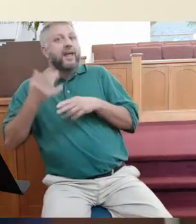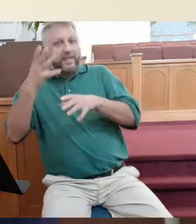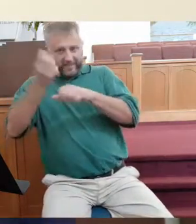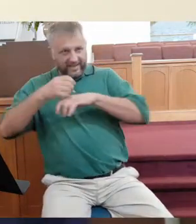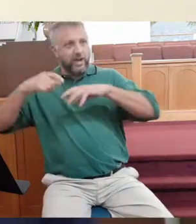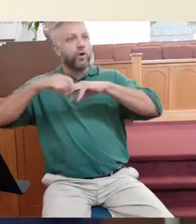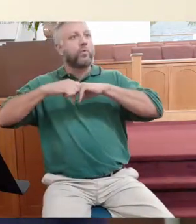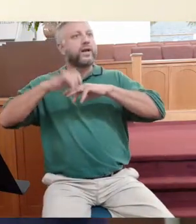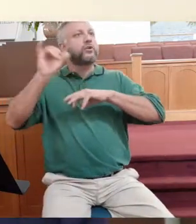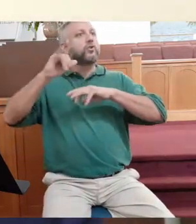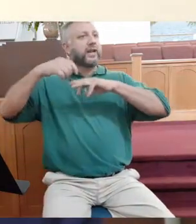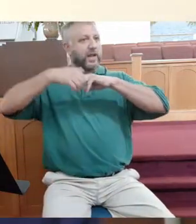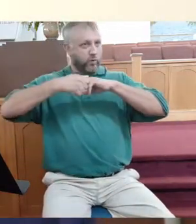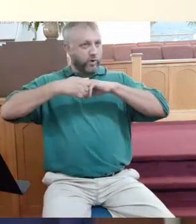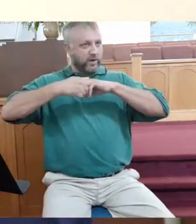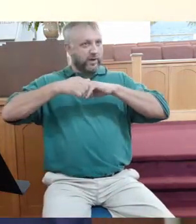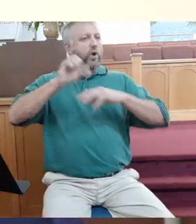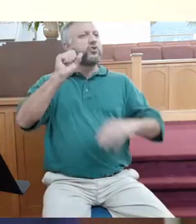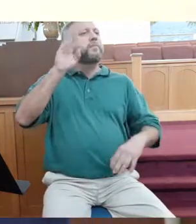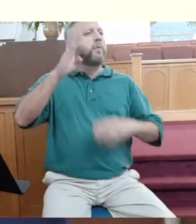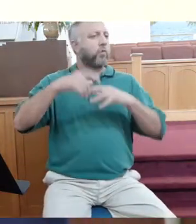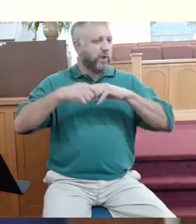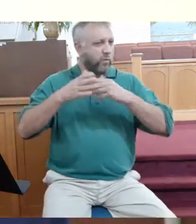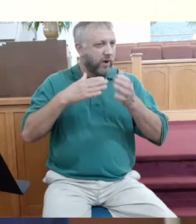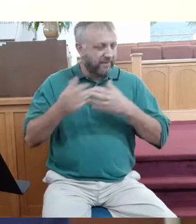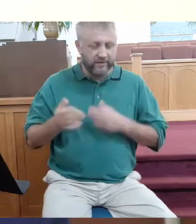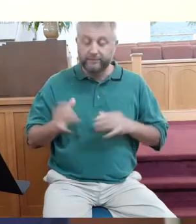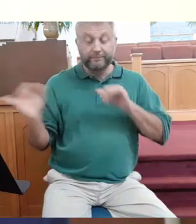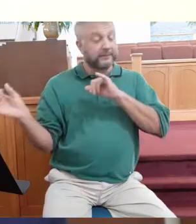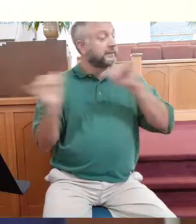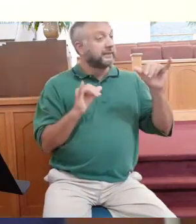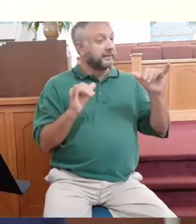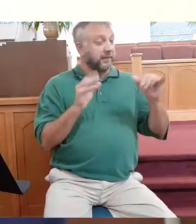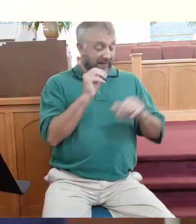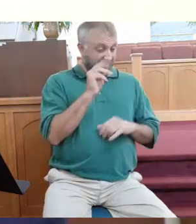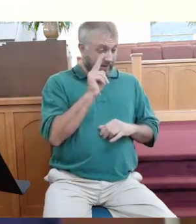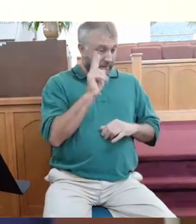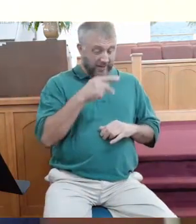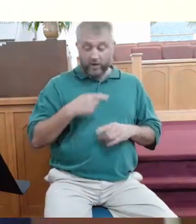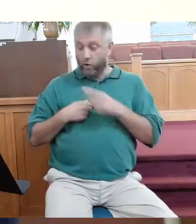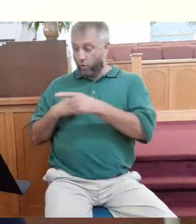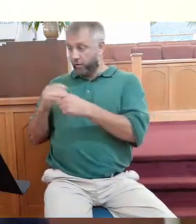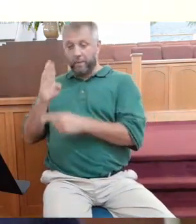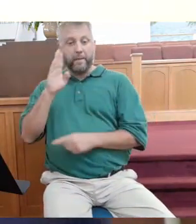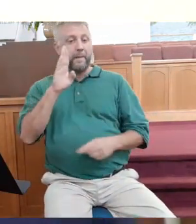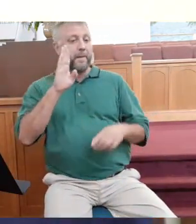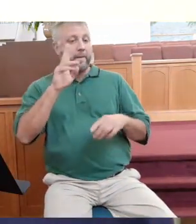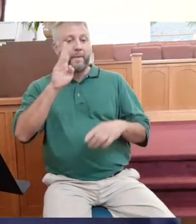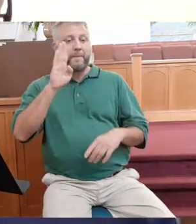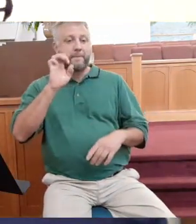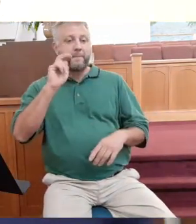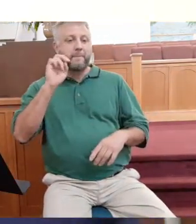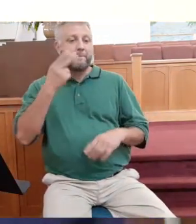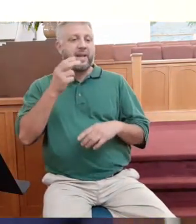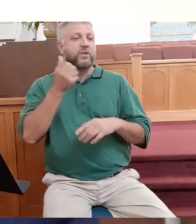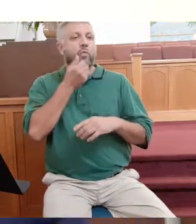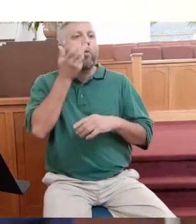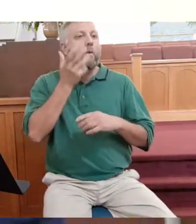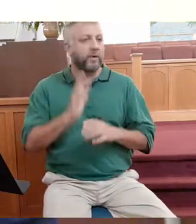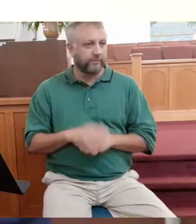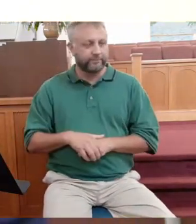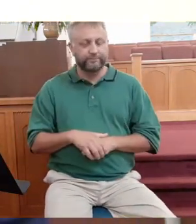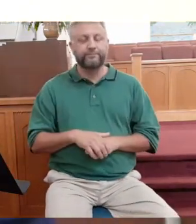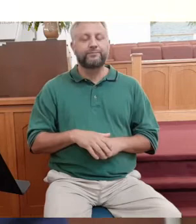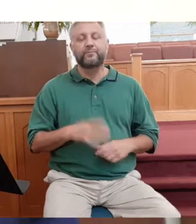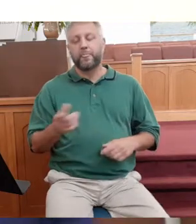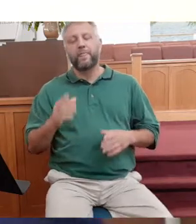team. Verses 13 through 15 shows us that the 6 o'clock workers didn't really want other people getting what they had. Look at what it says